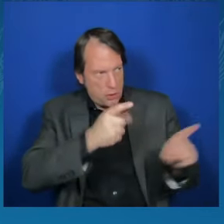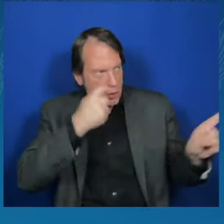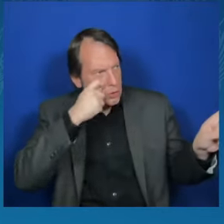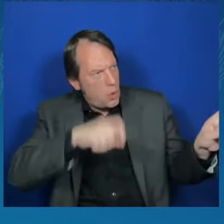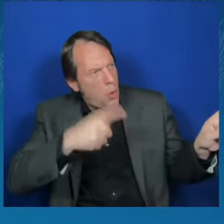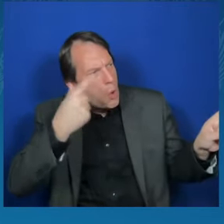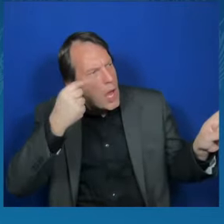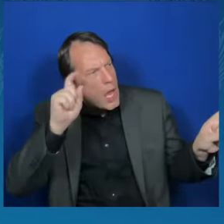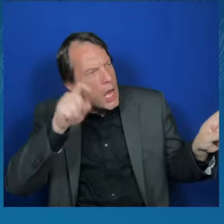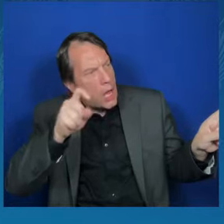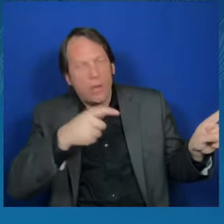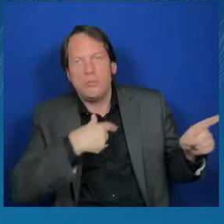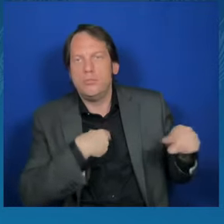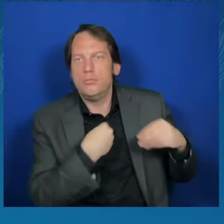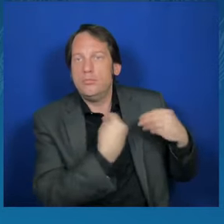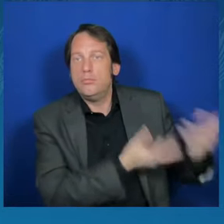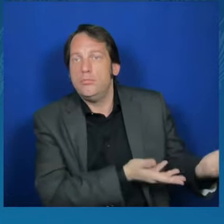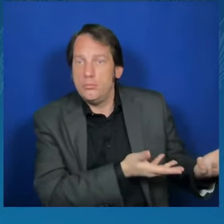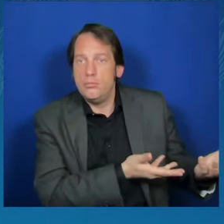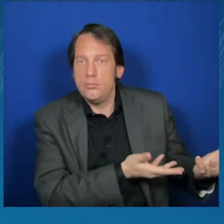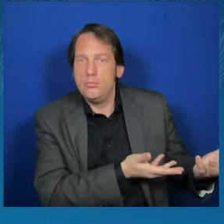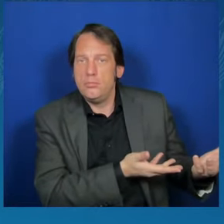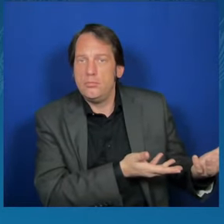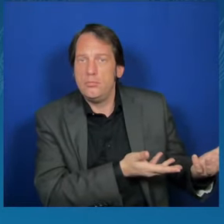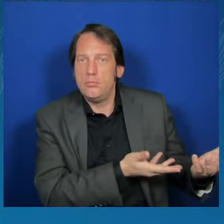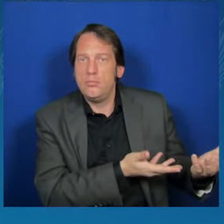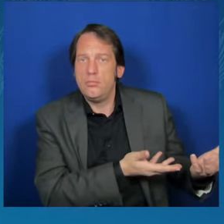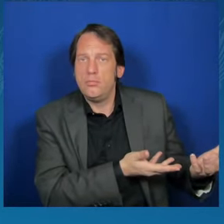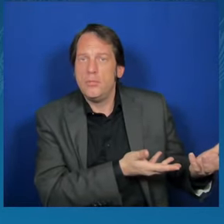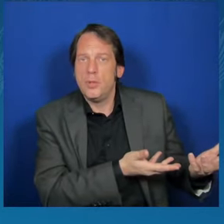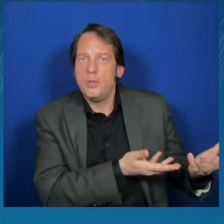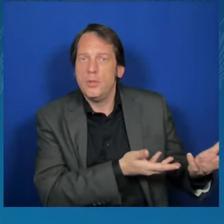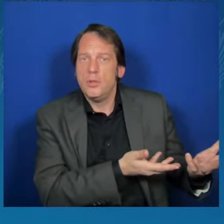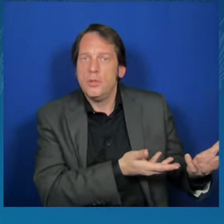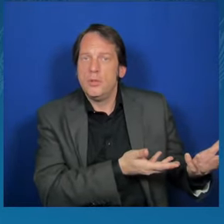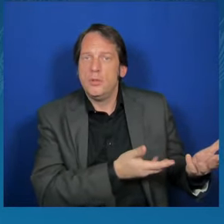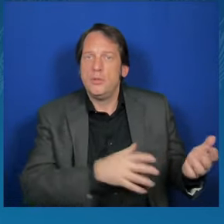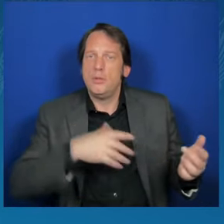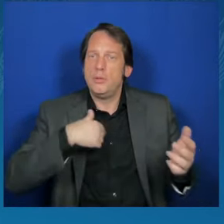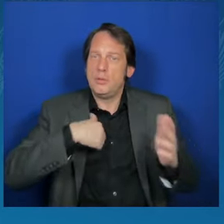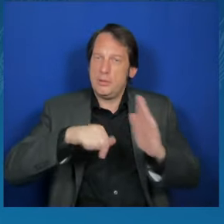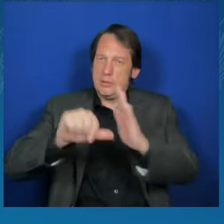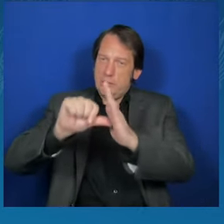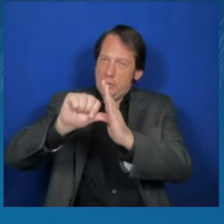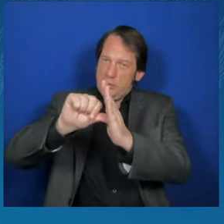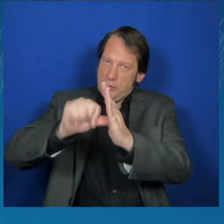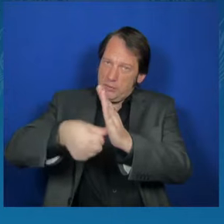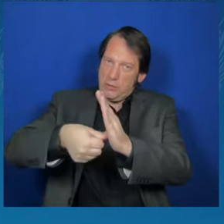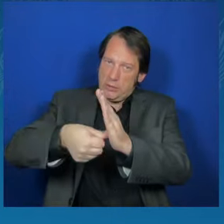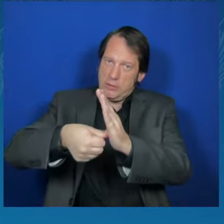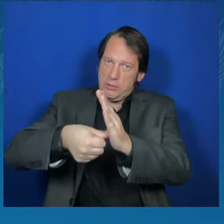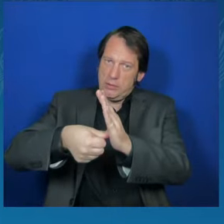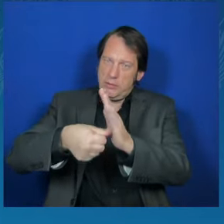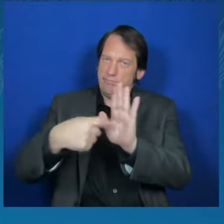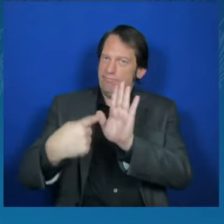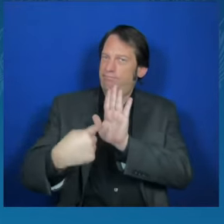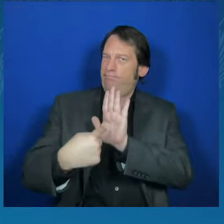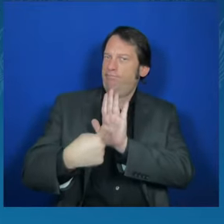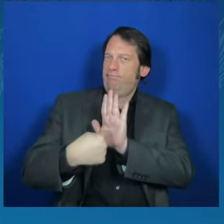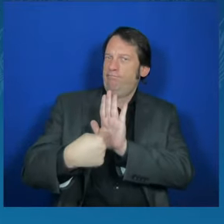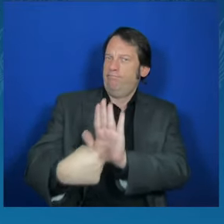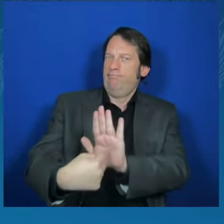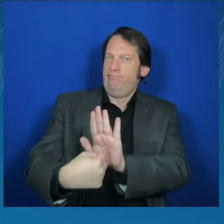that an indication of where we can and, frankly, must be is that there is bipartisan